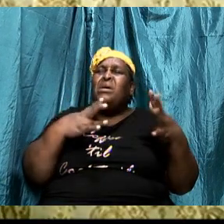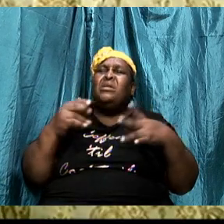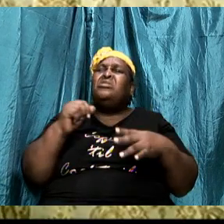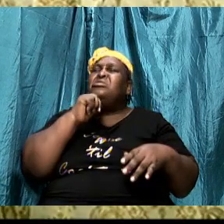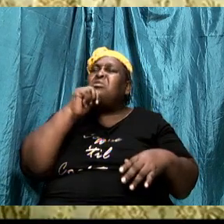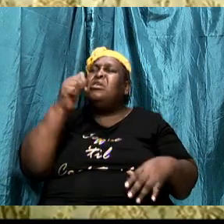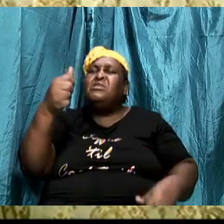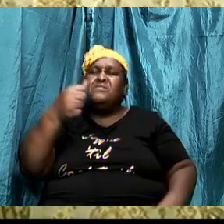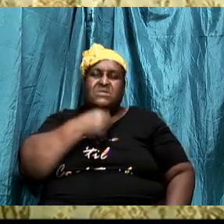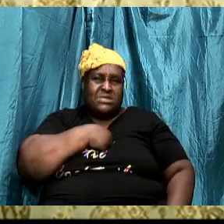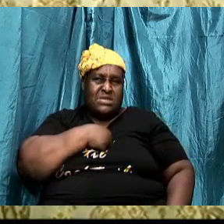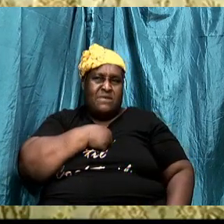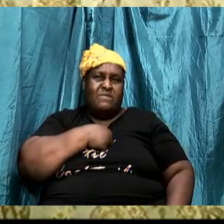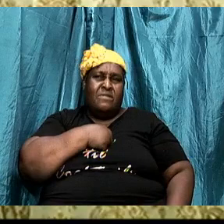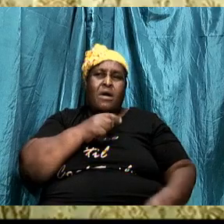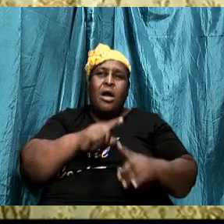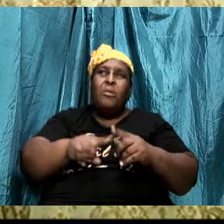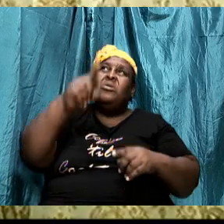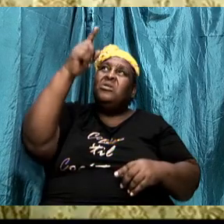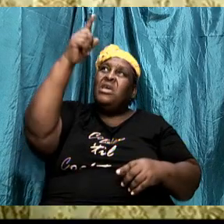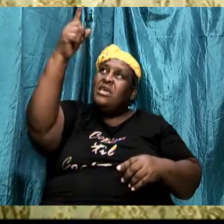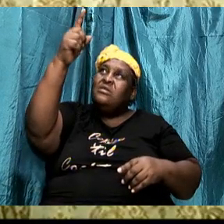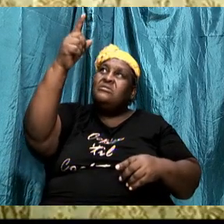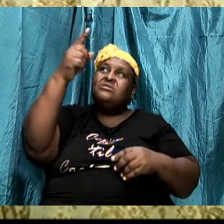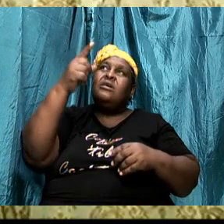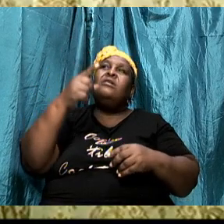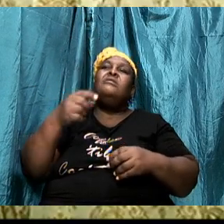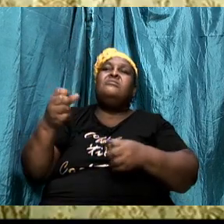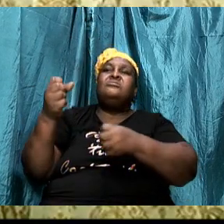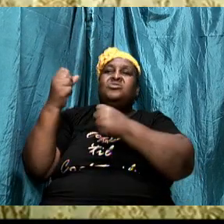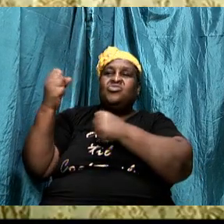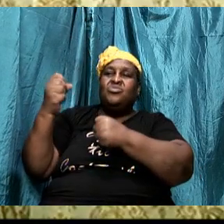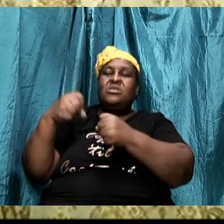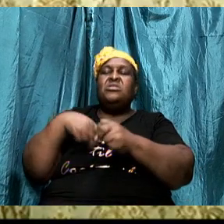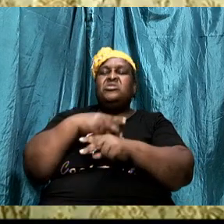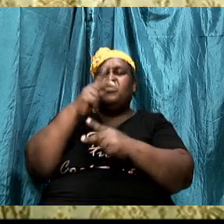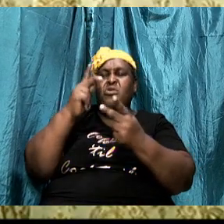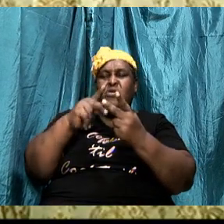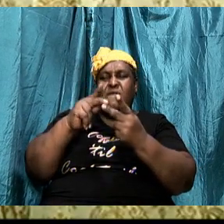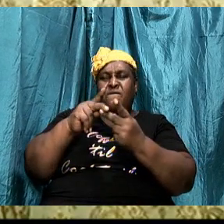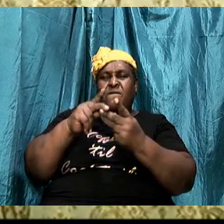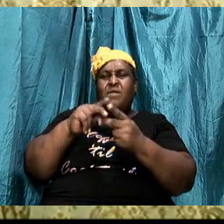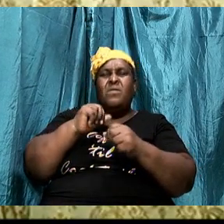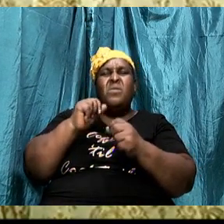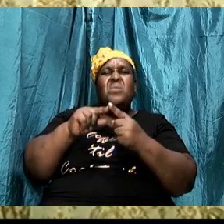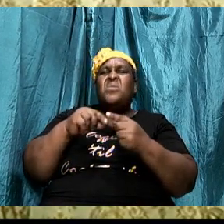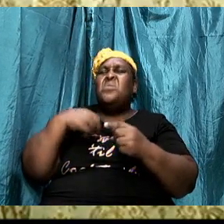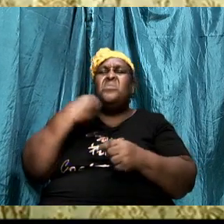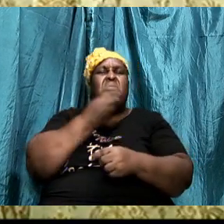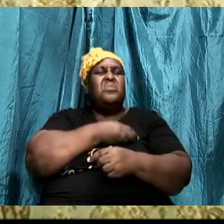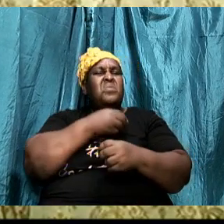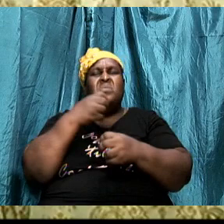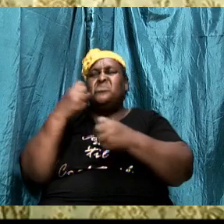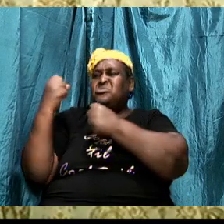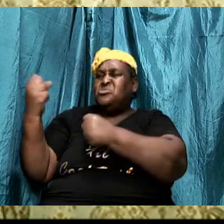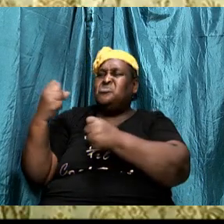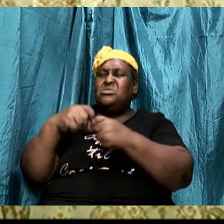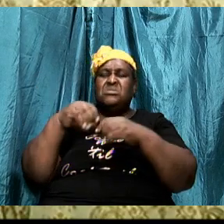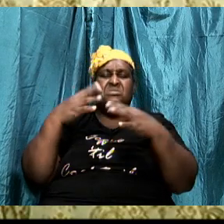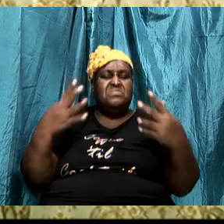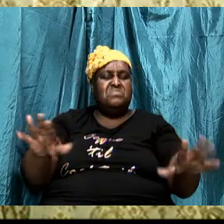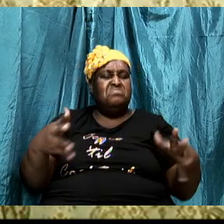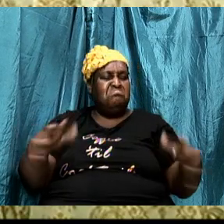His strength, the songwriter says, is perfect when our strength is gone. He will carry us